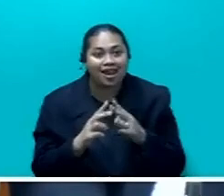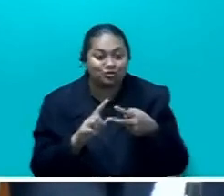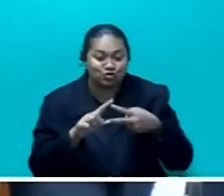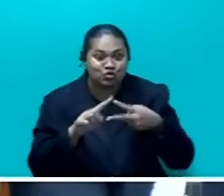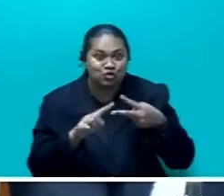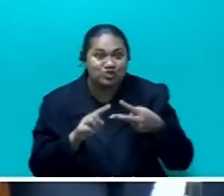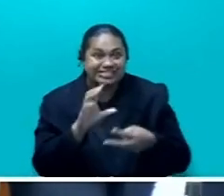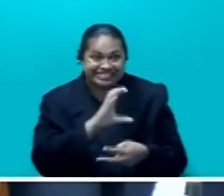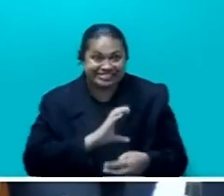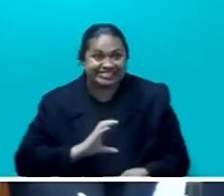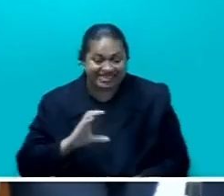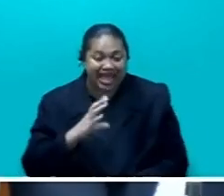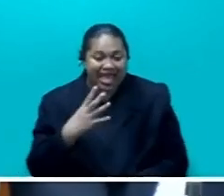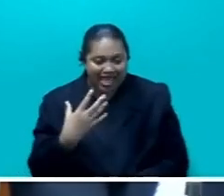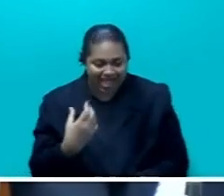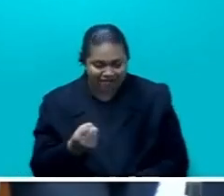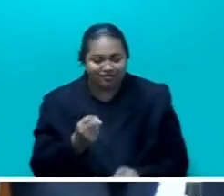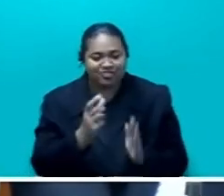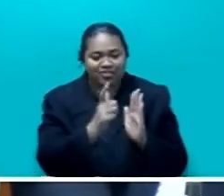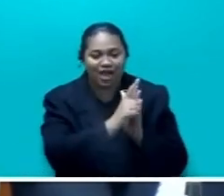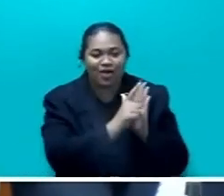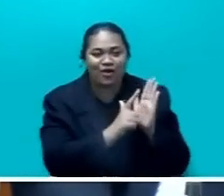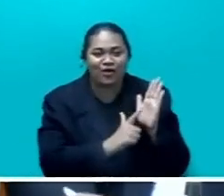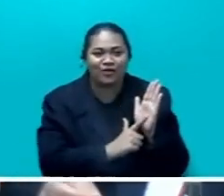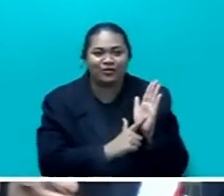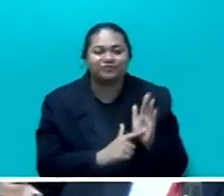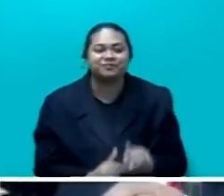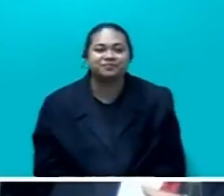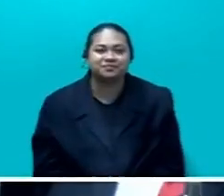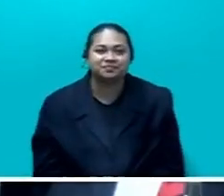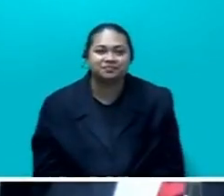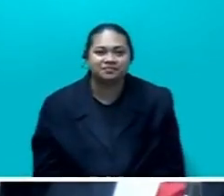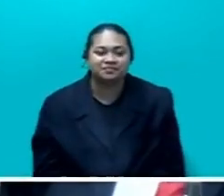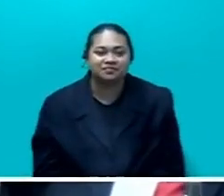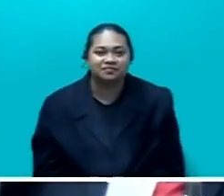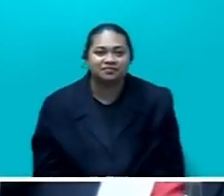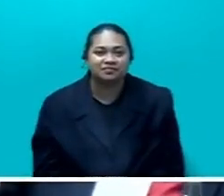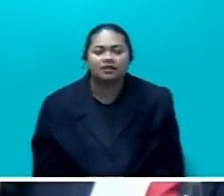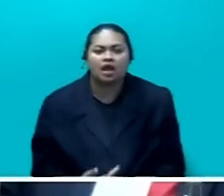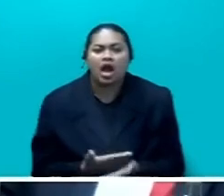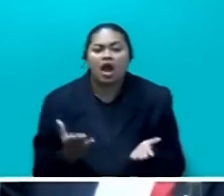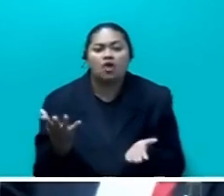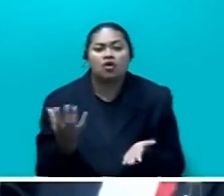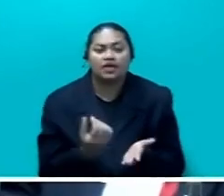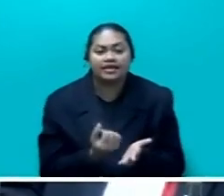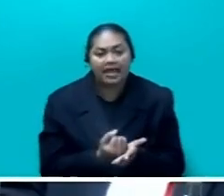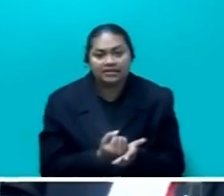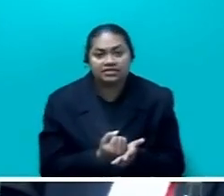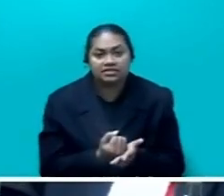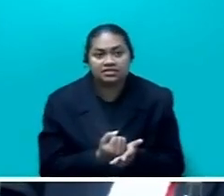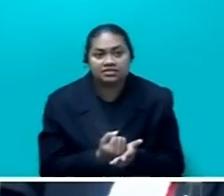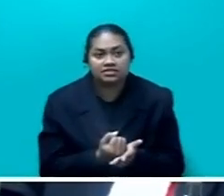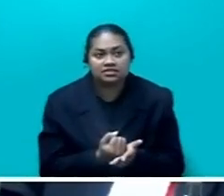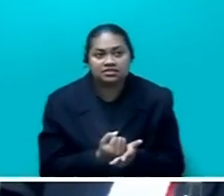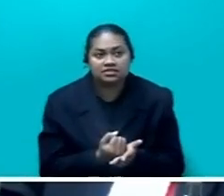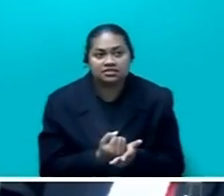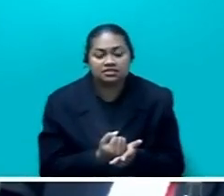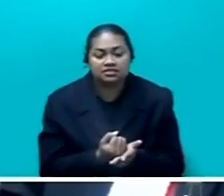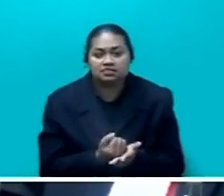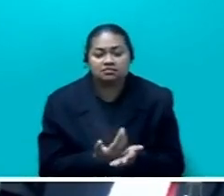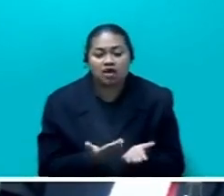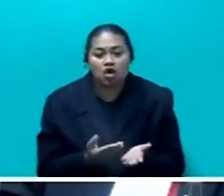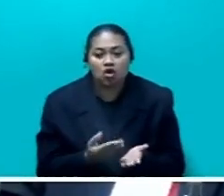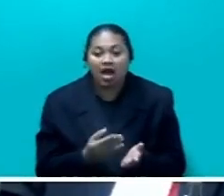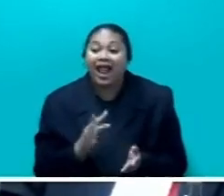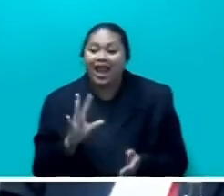that we have. So, the cost of acquiring citizenship by naturalisation is concerned by them.